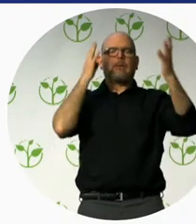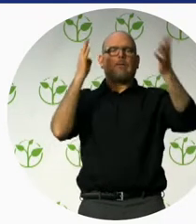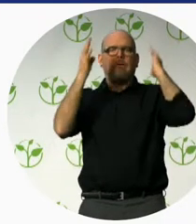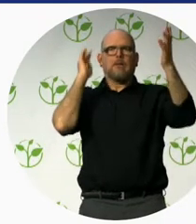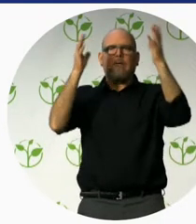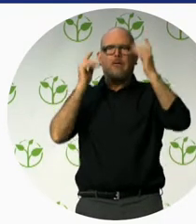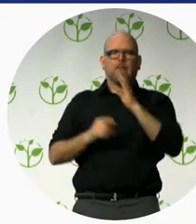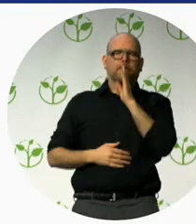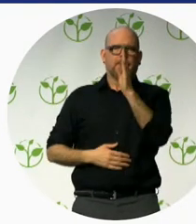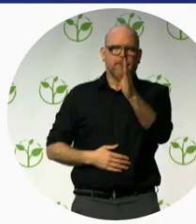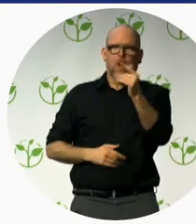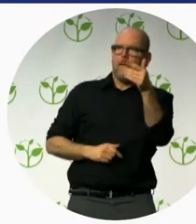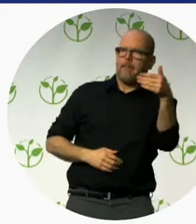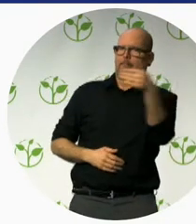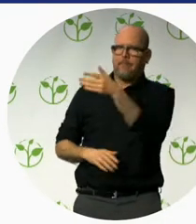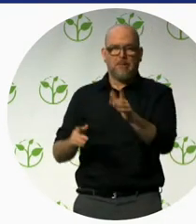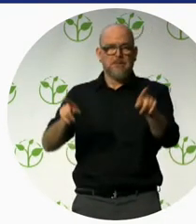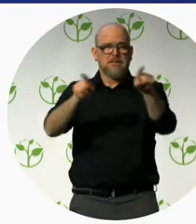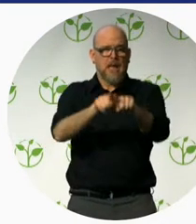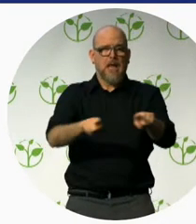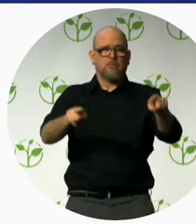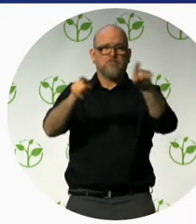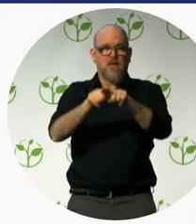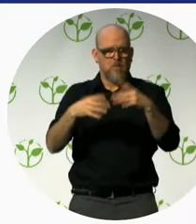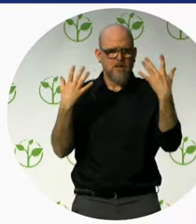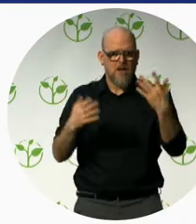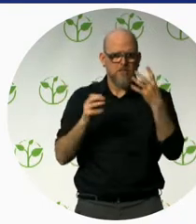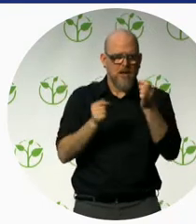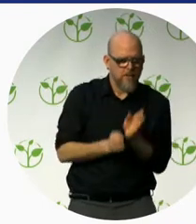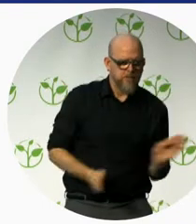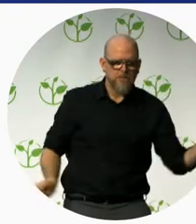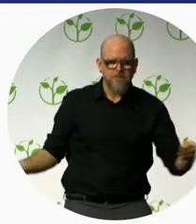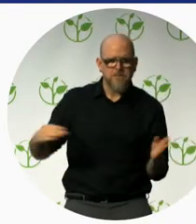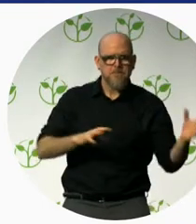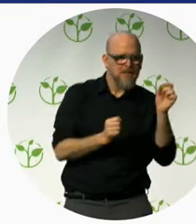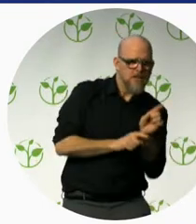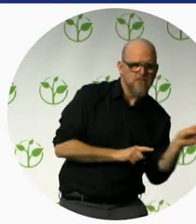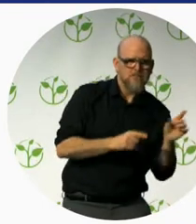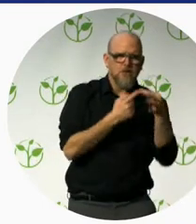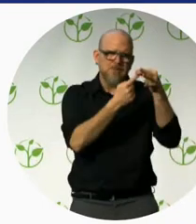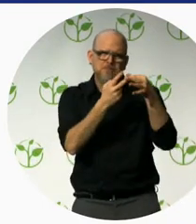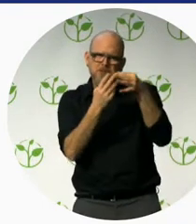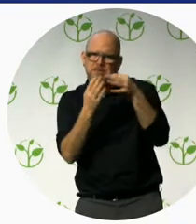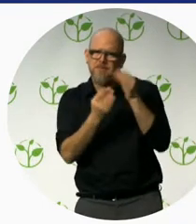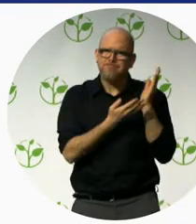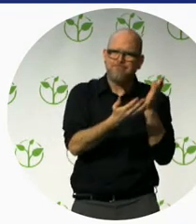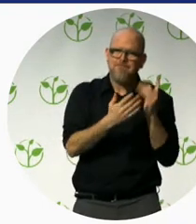square in Bruges. My contact details are there. So if you have any questions, please contact me. Thank you.